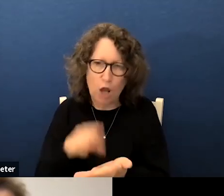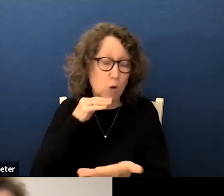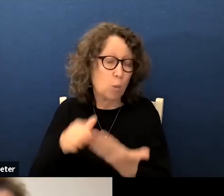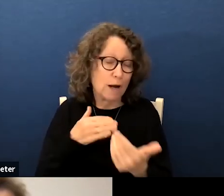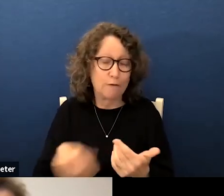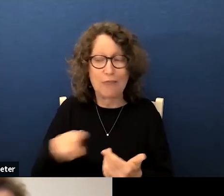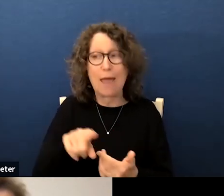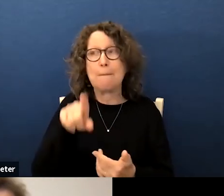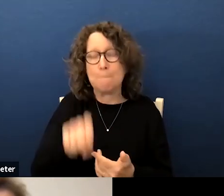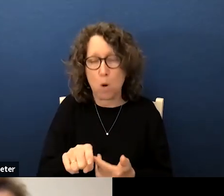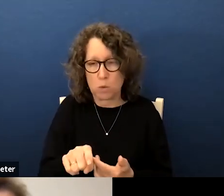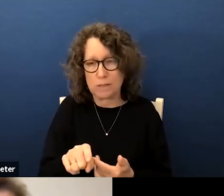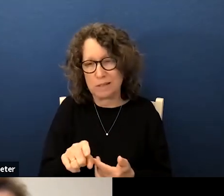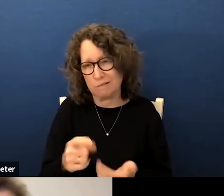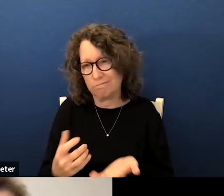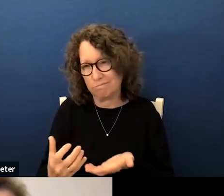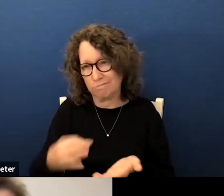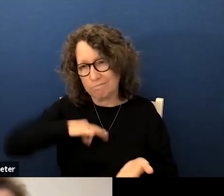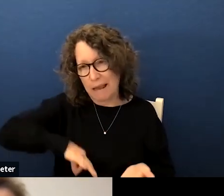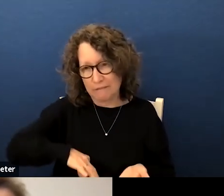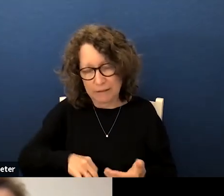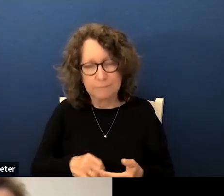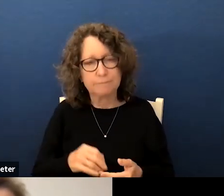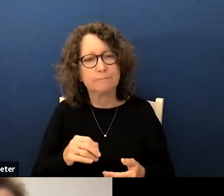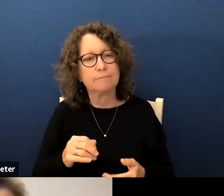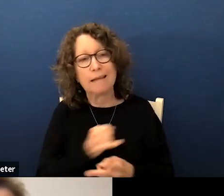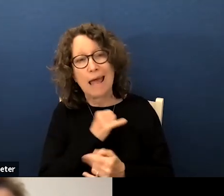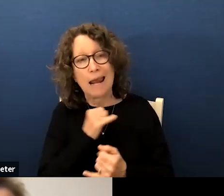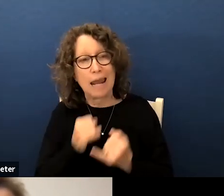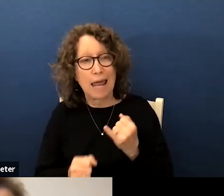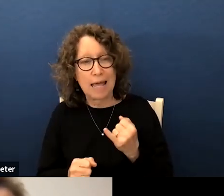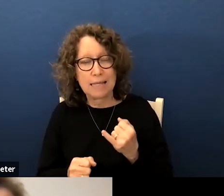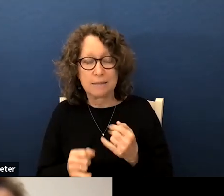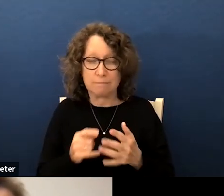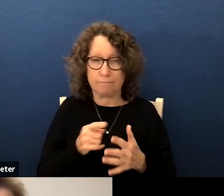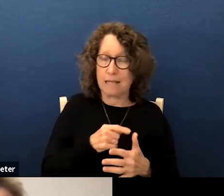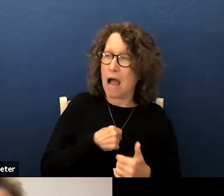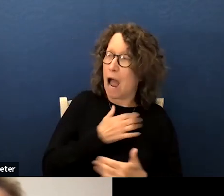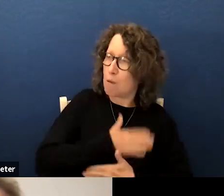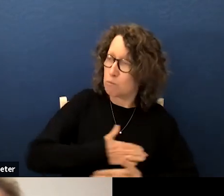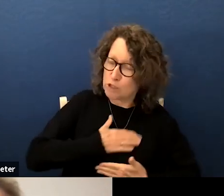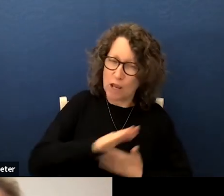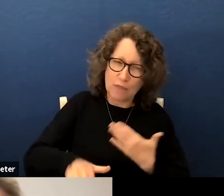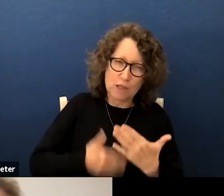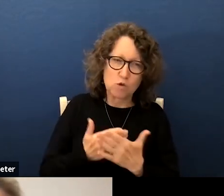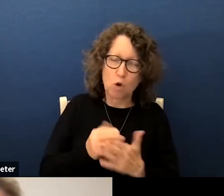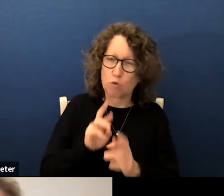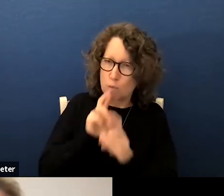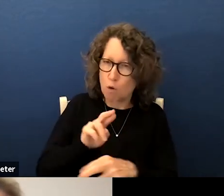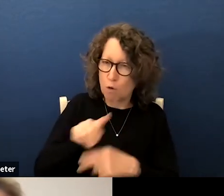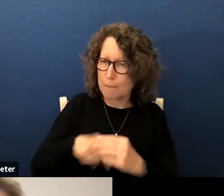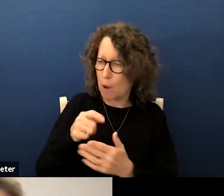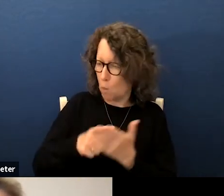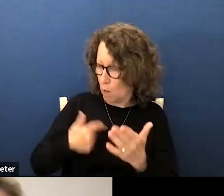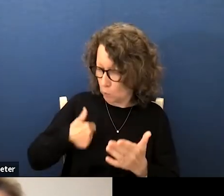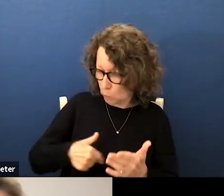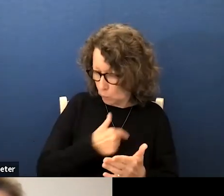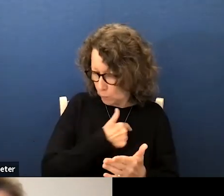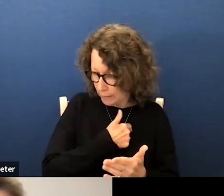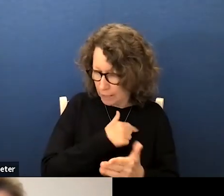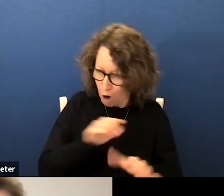ways they most need it and then lastly i'll just say i just really appreciate this whole uh report about what we are